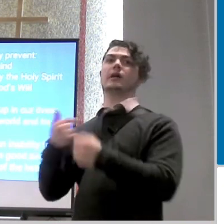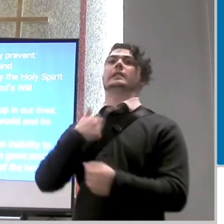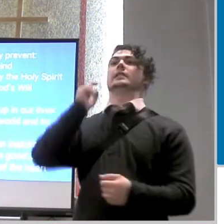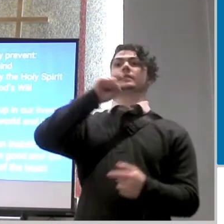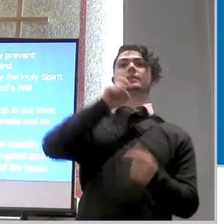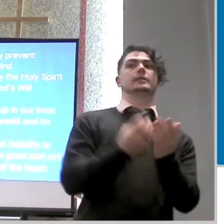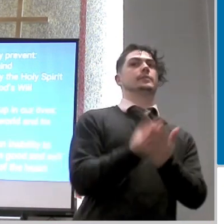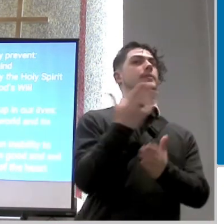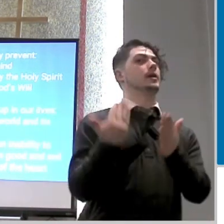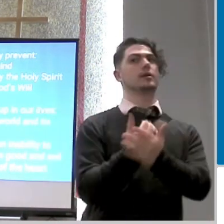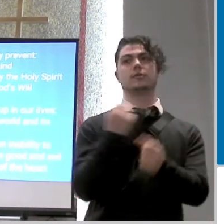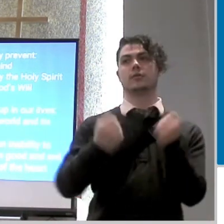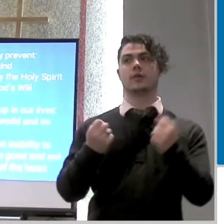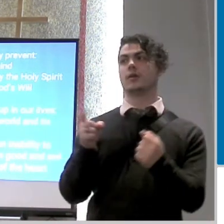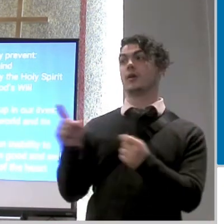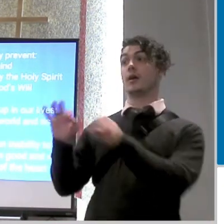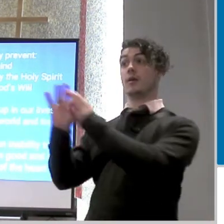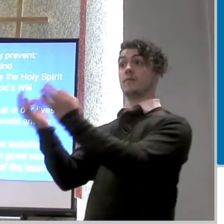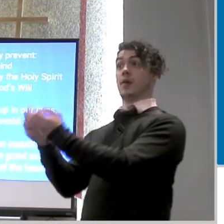our neighbors